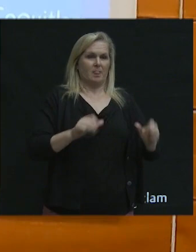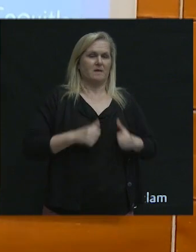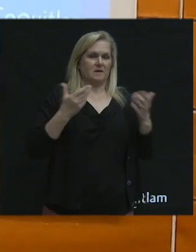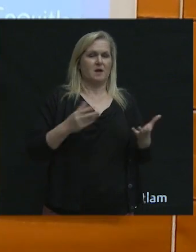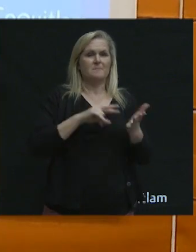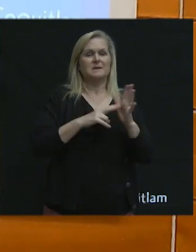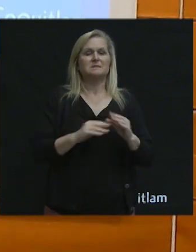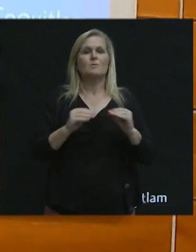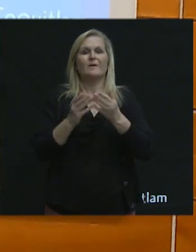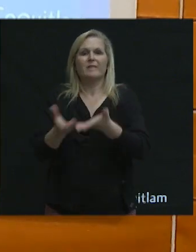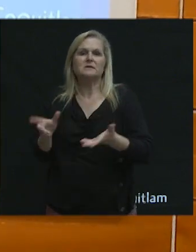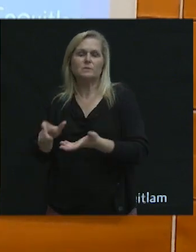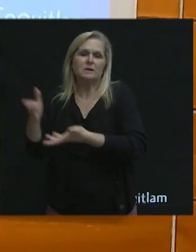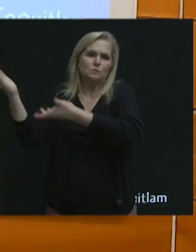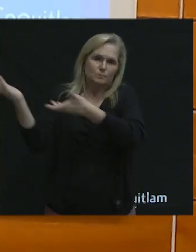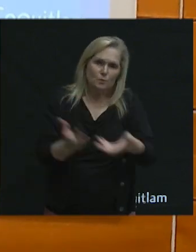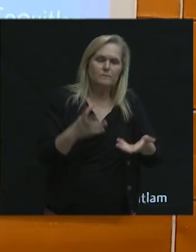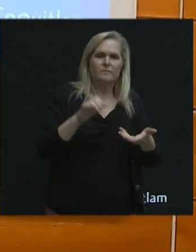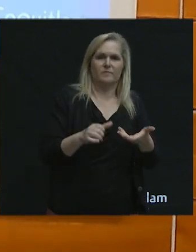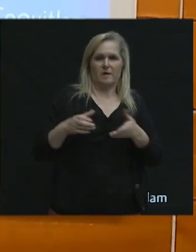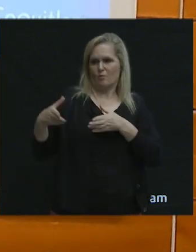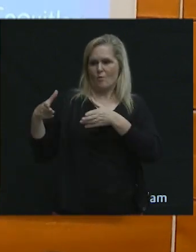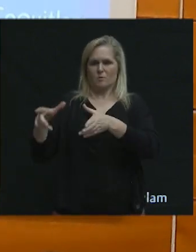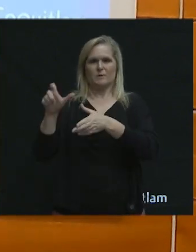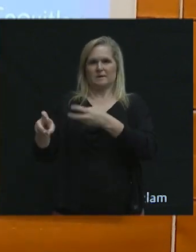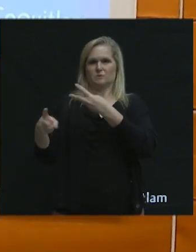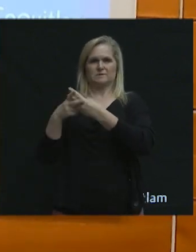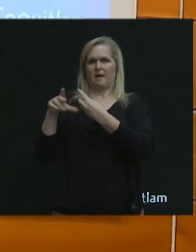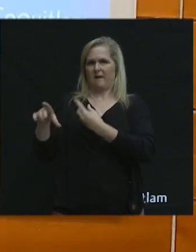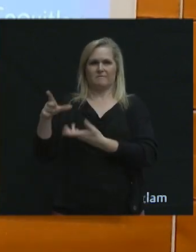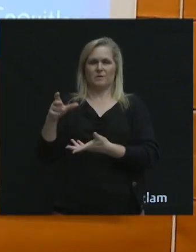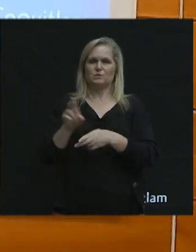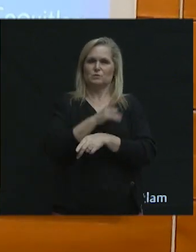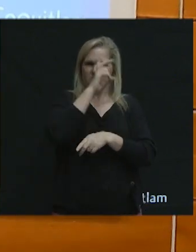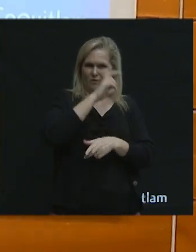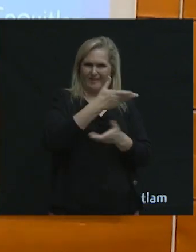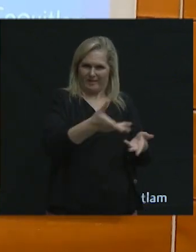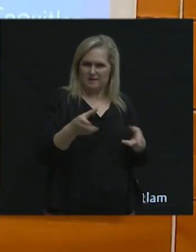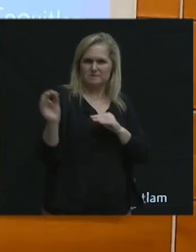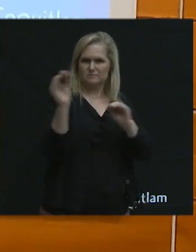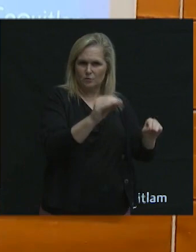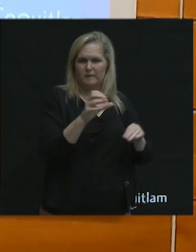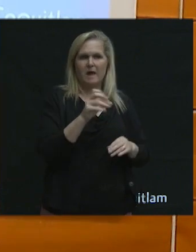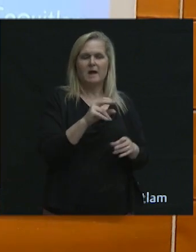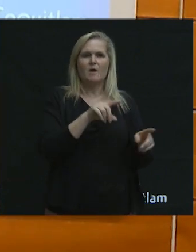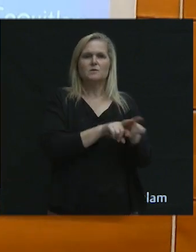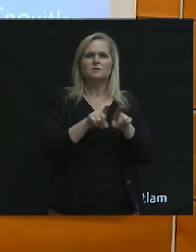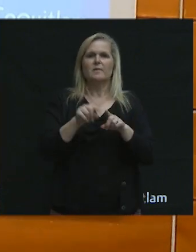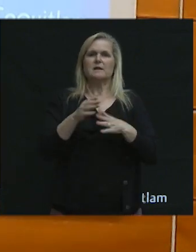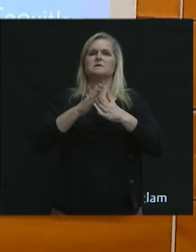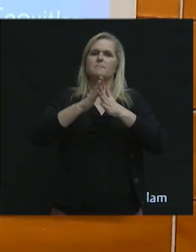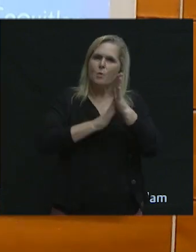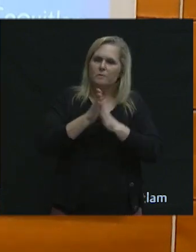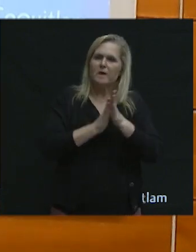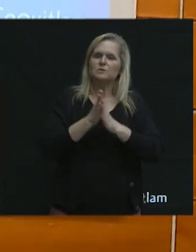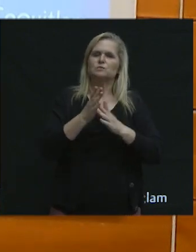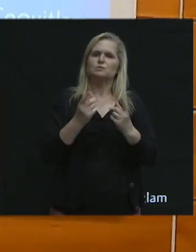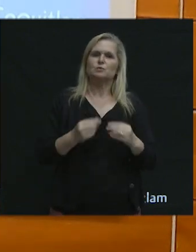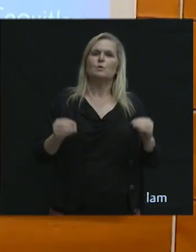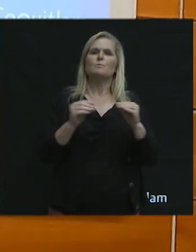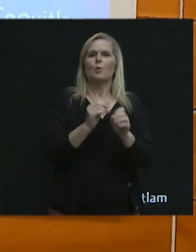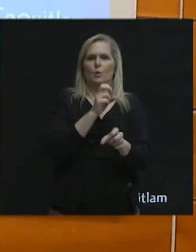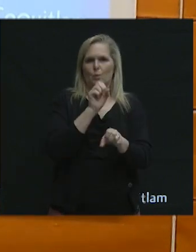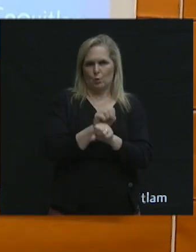that road spaces needed to keep the good movement happening. So if anything, it's motivation to do harder